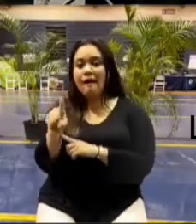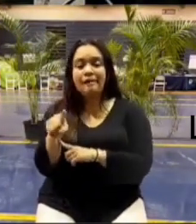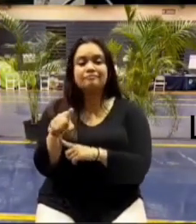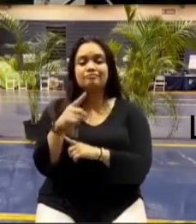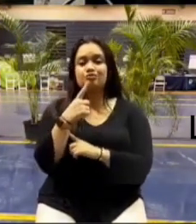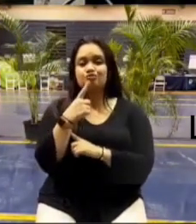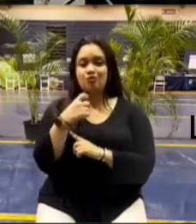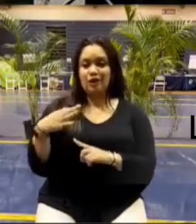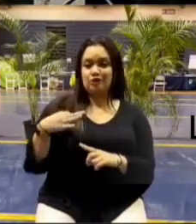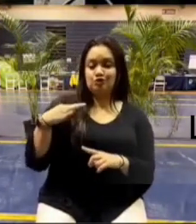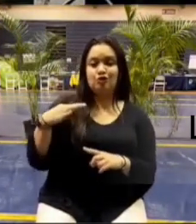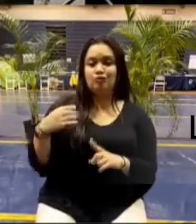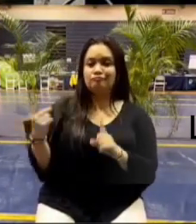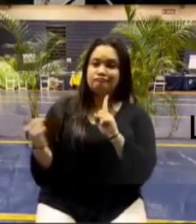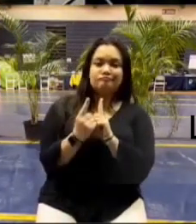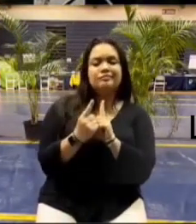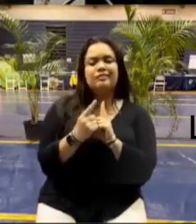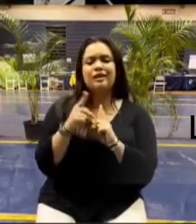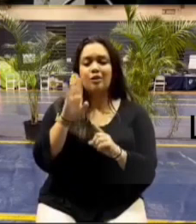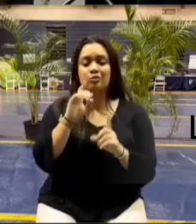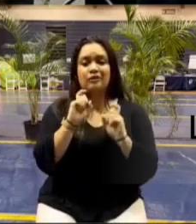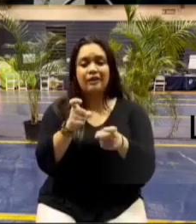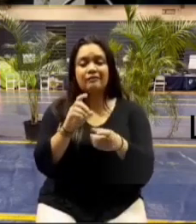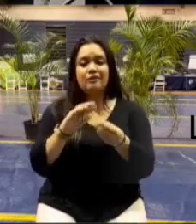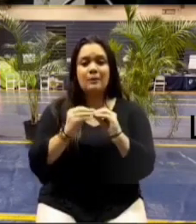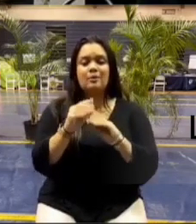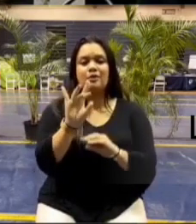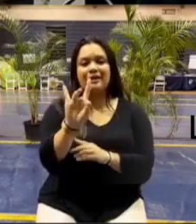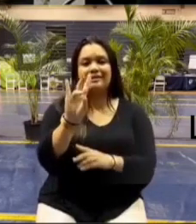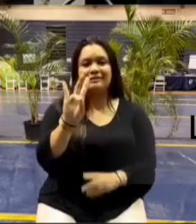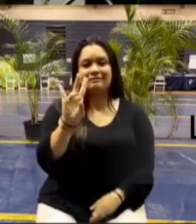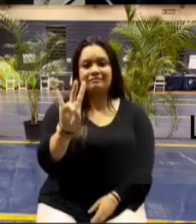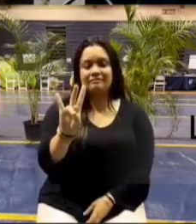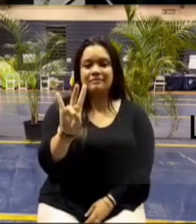number maybe some of you have it it's eight seven seven